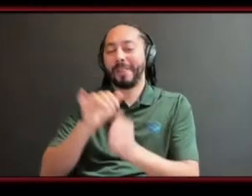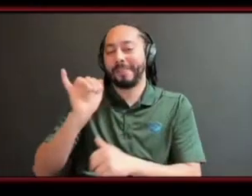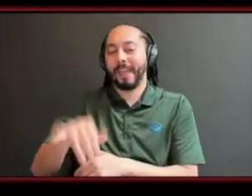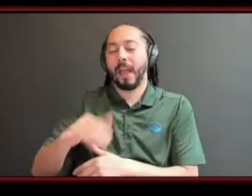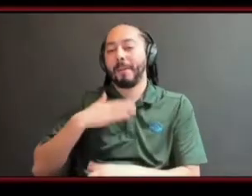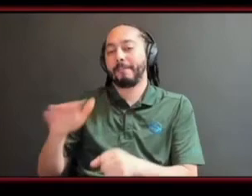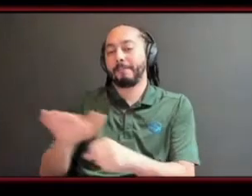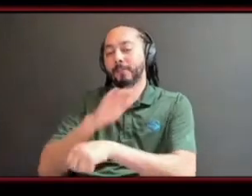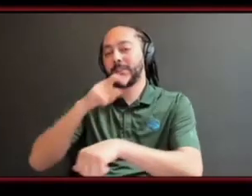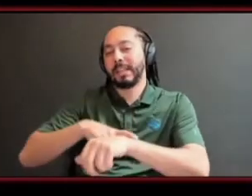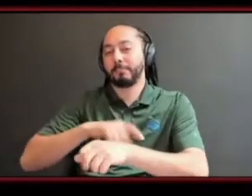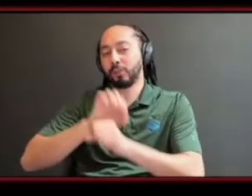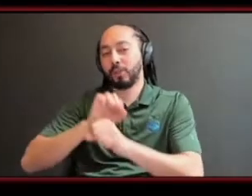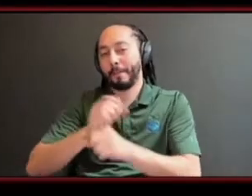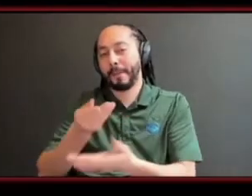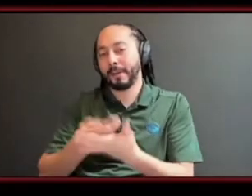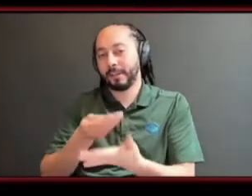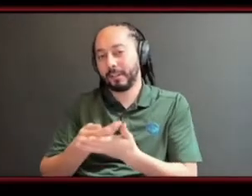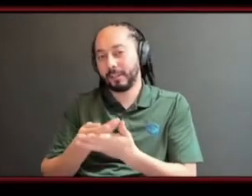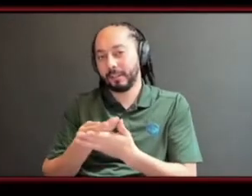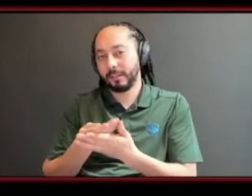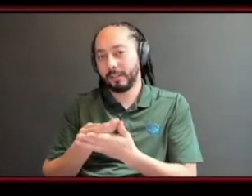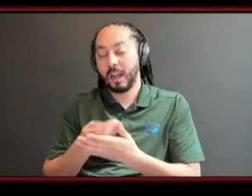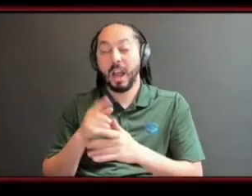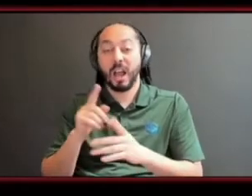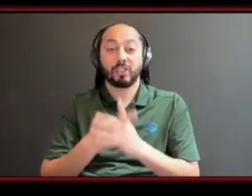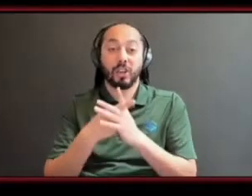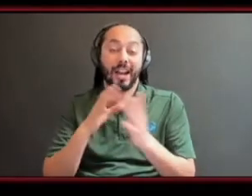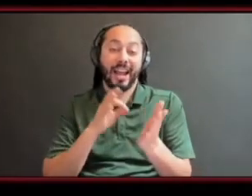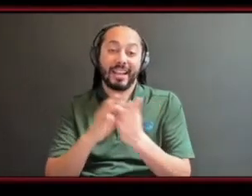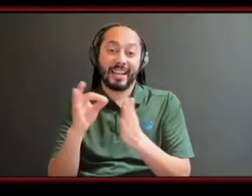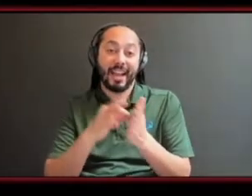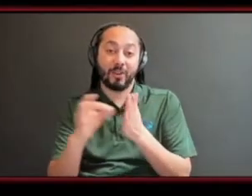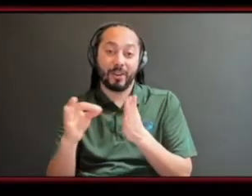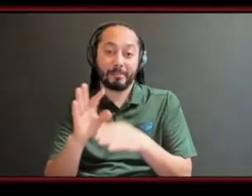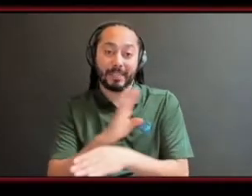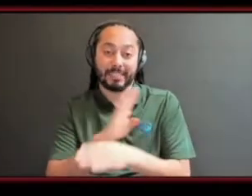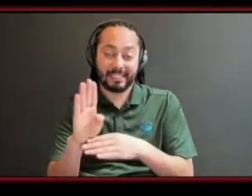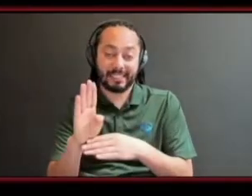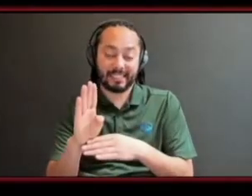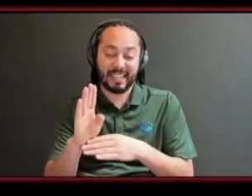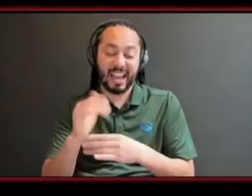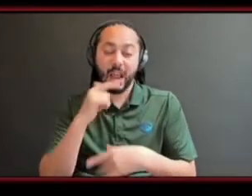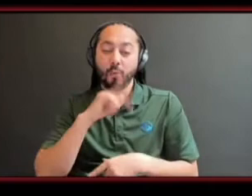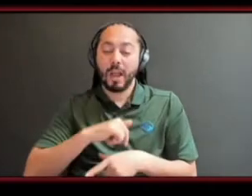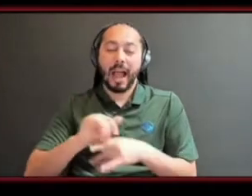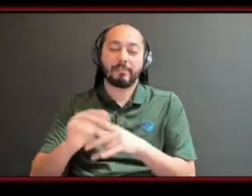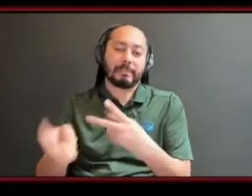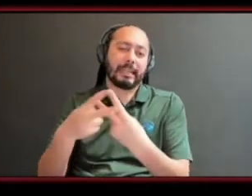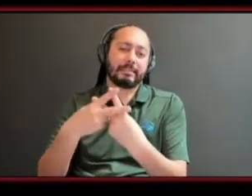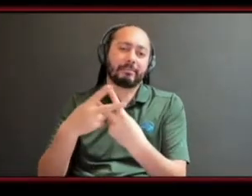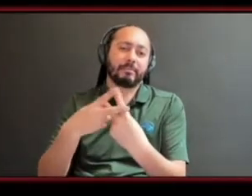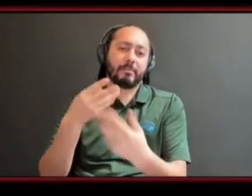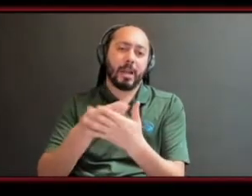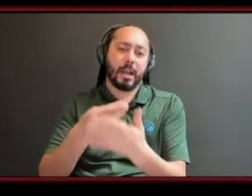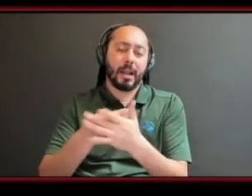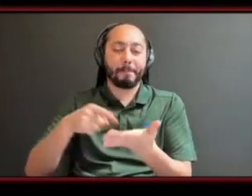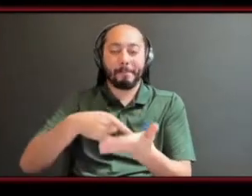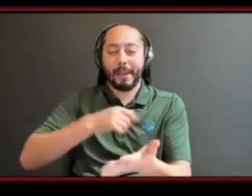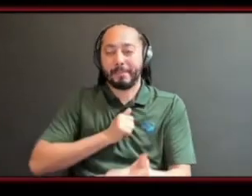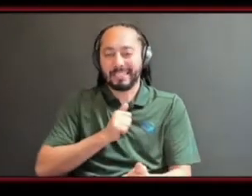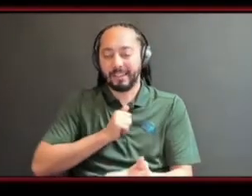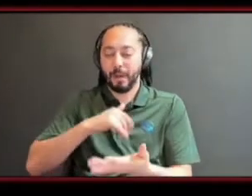i started off by doing the counseling business and really not paying myself and kind of just working with what i had um